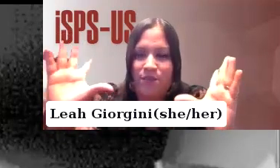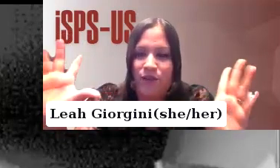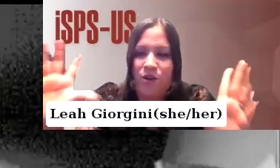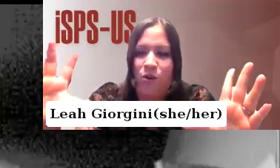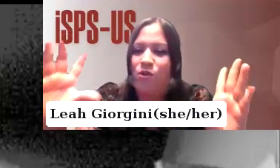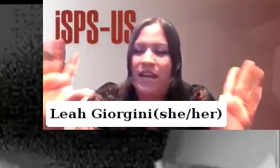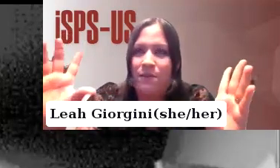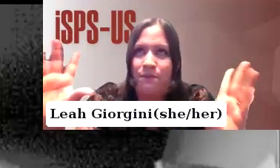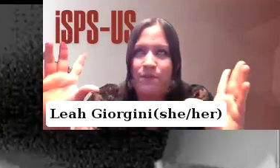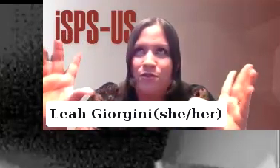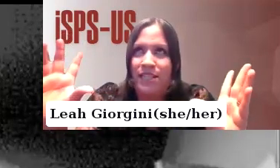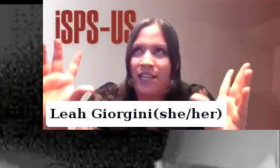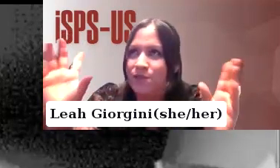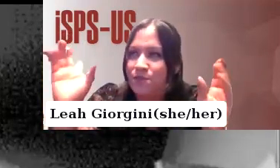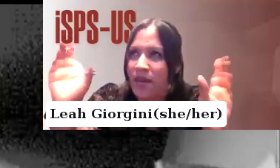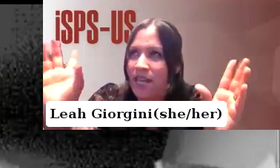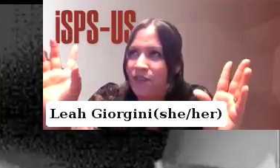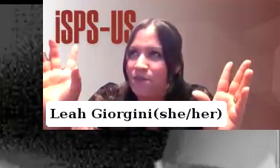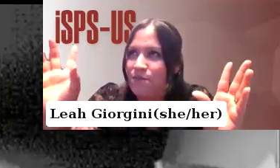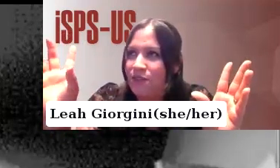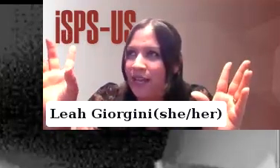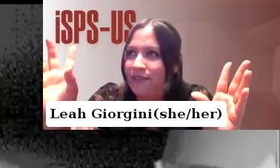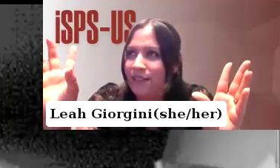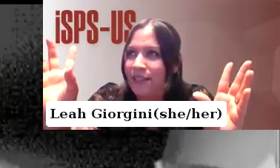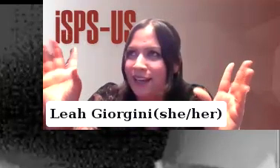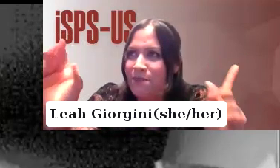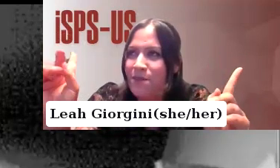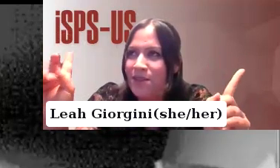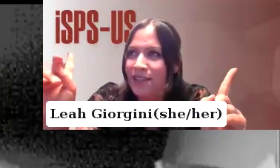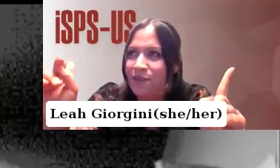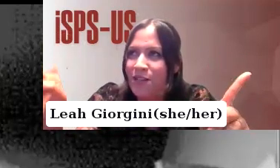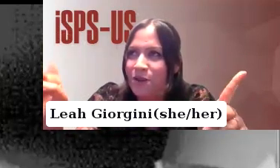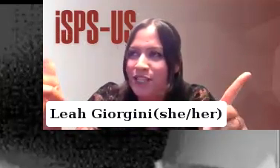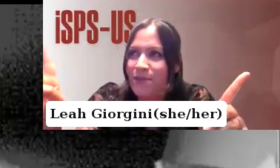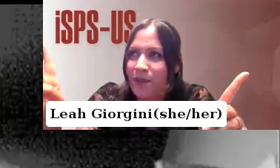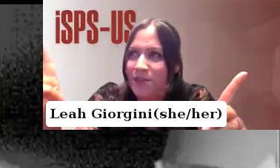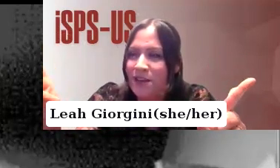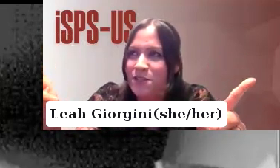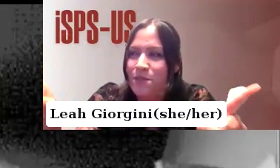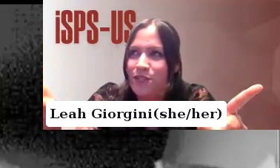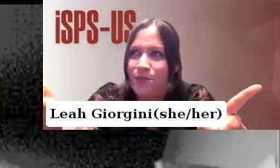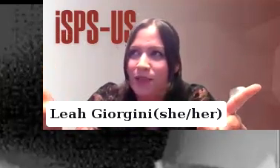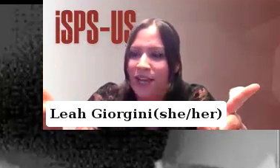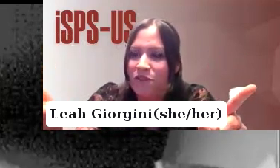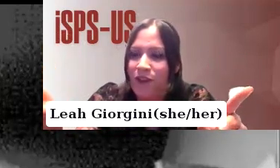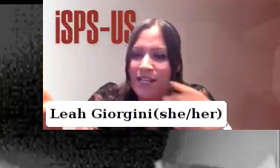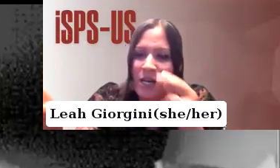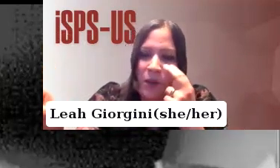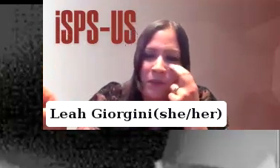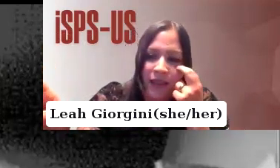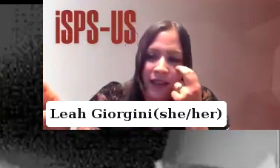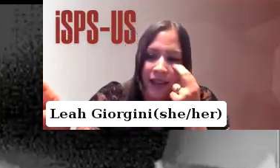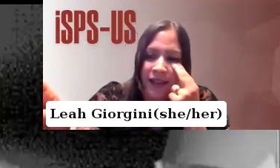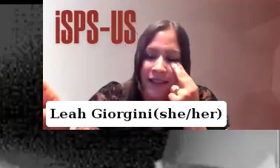red brick ornate building and it was bathed in moonlight and I remember that the red hot chili peppers under the bridge was playing on the